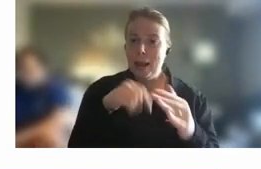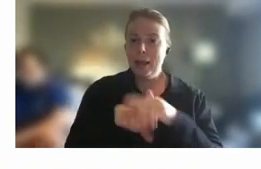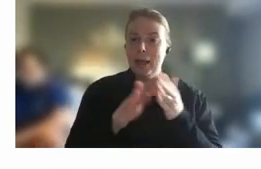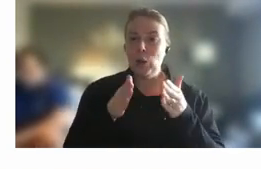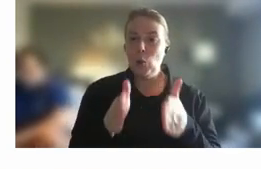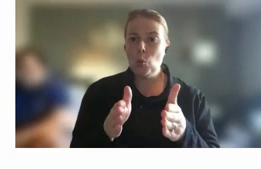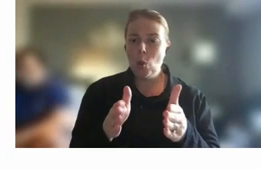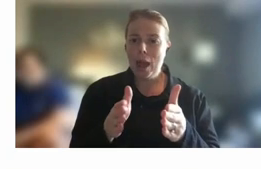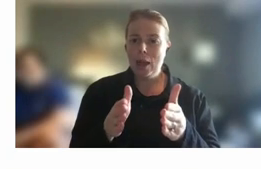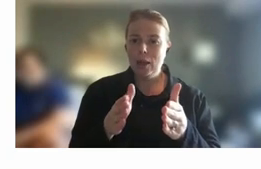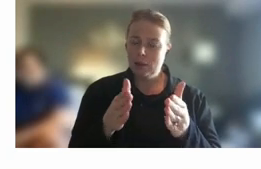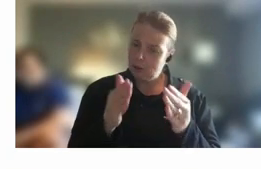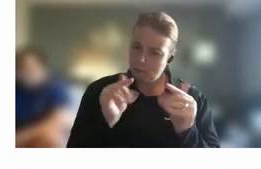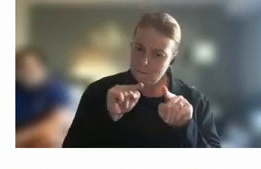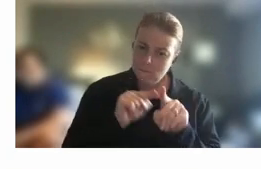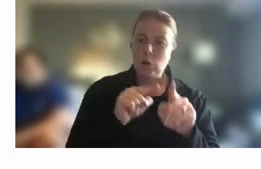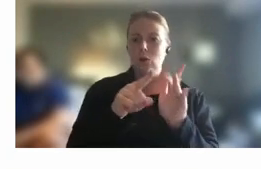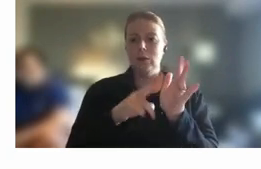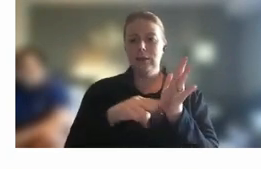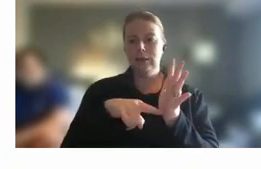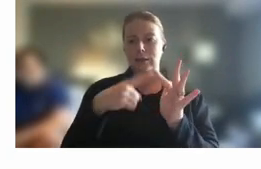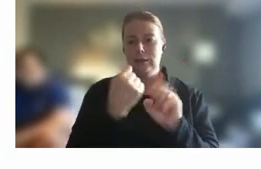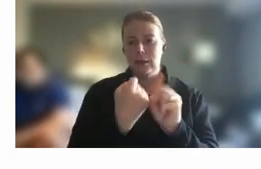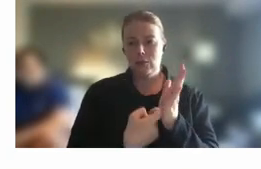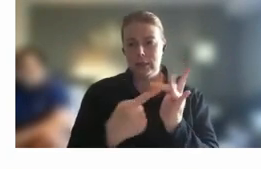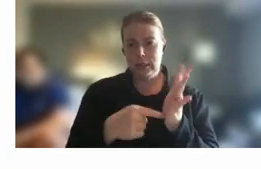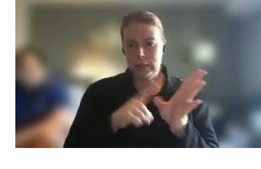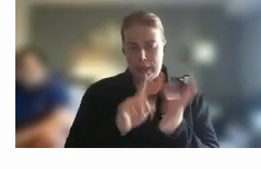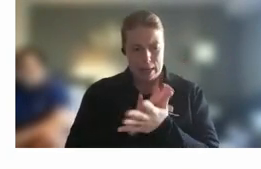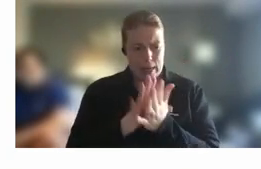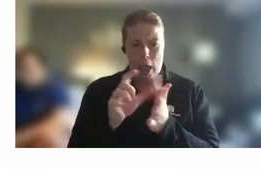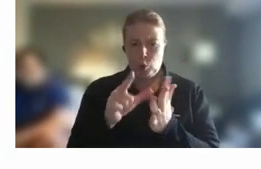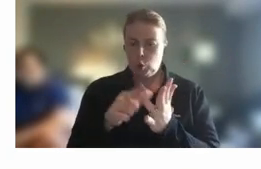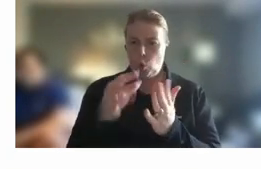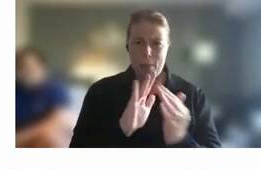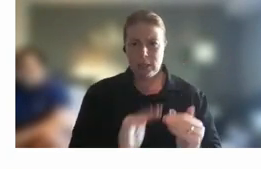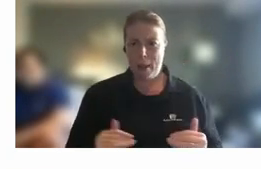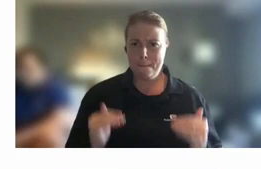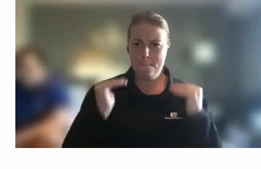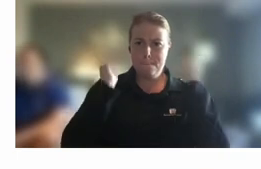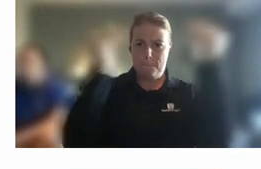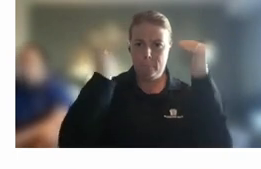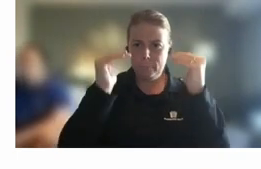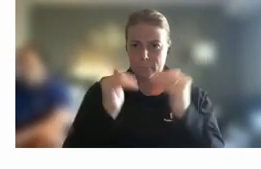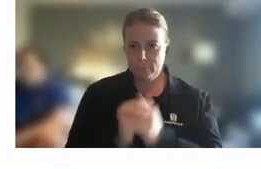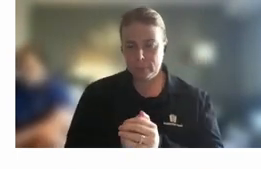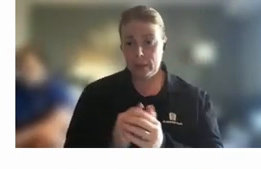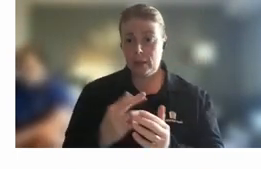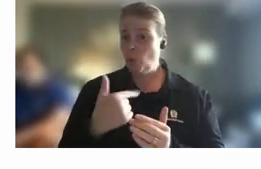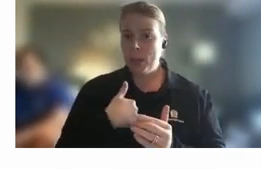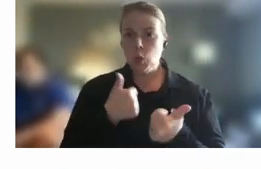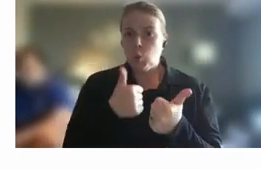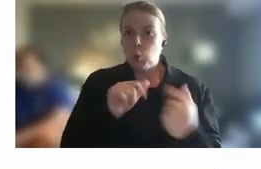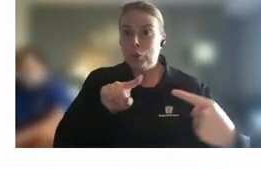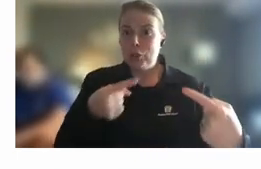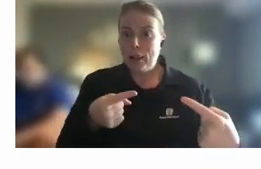integrity and the way that you do it has to be exemplary and um for me that was something that's a really good challenge